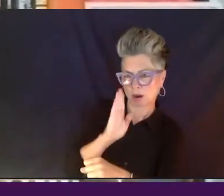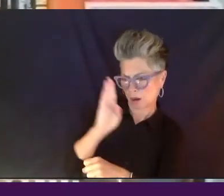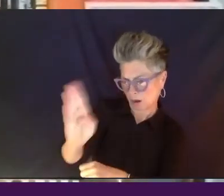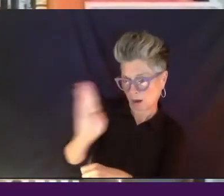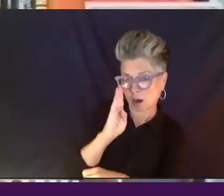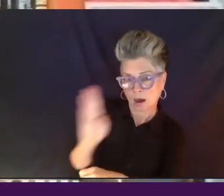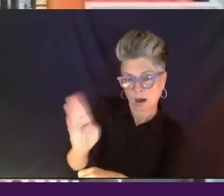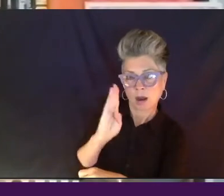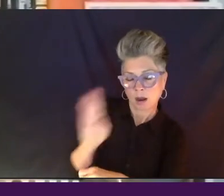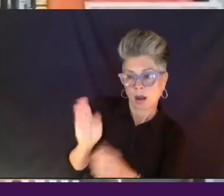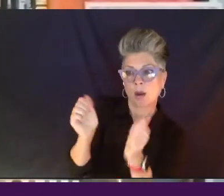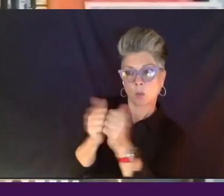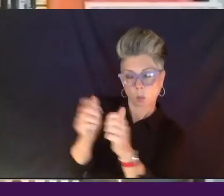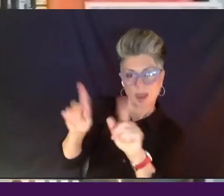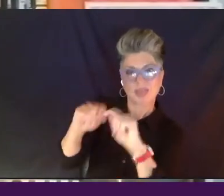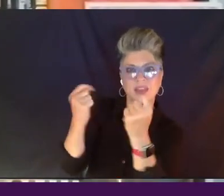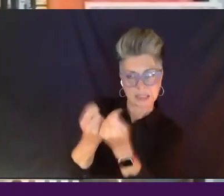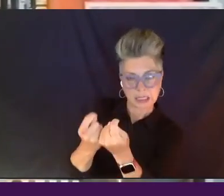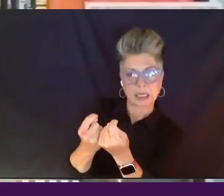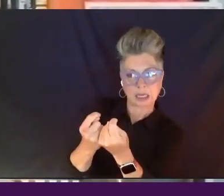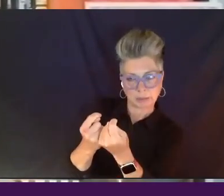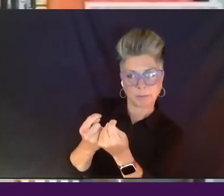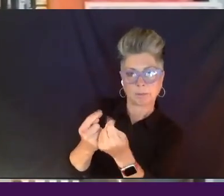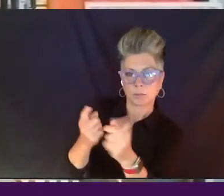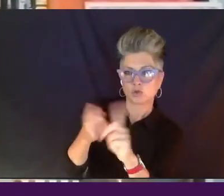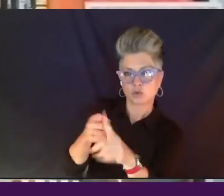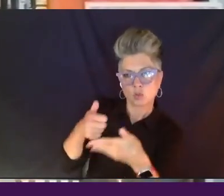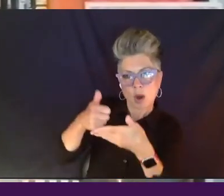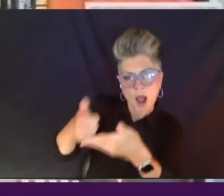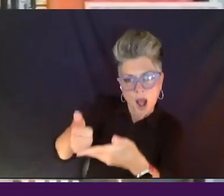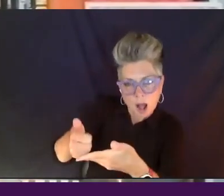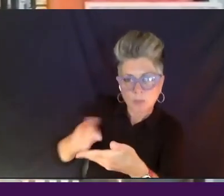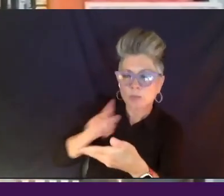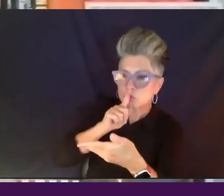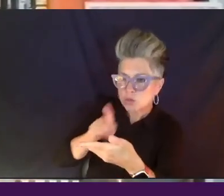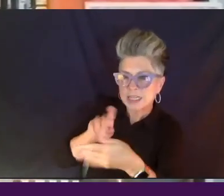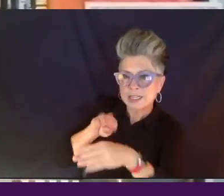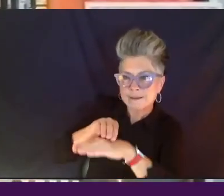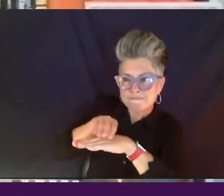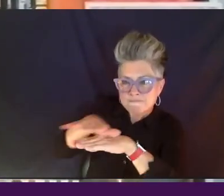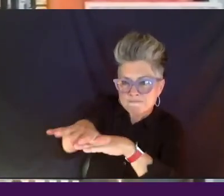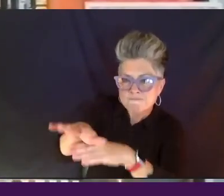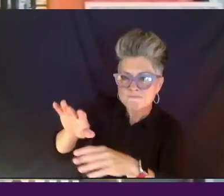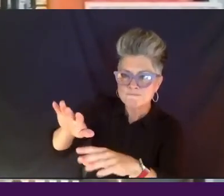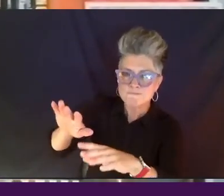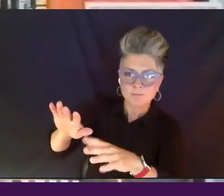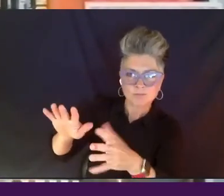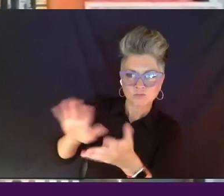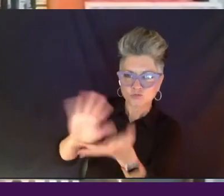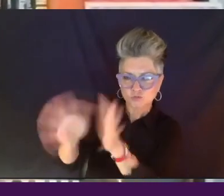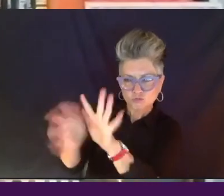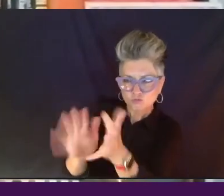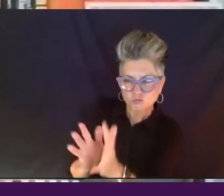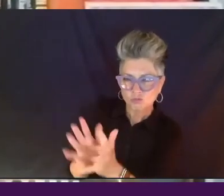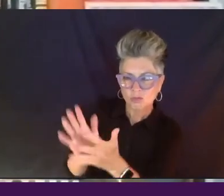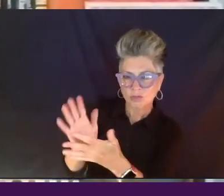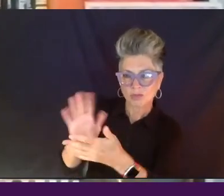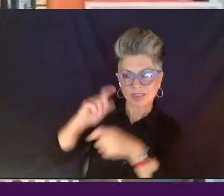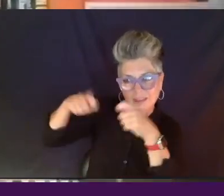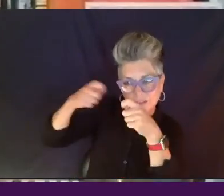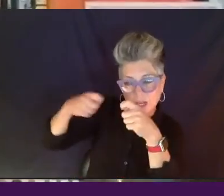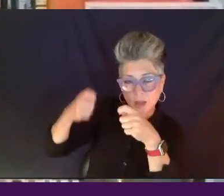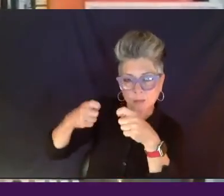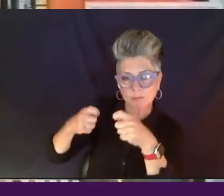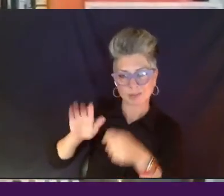team to shape the film. It is her idea. It is her baby. But we get to